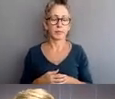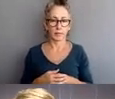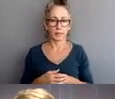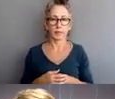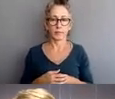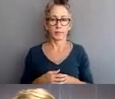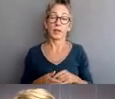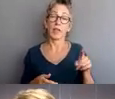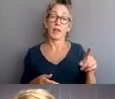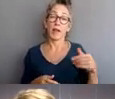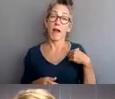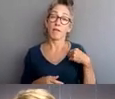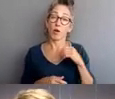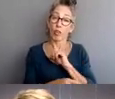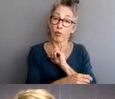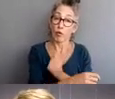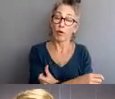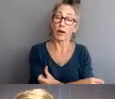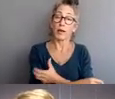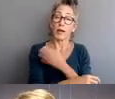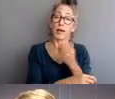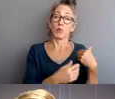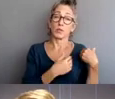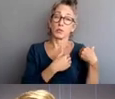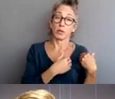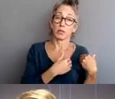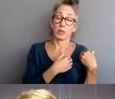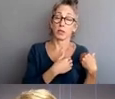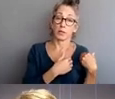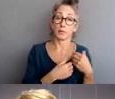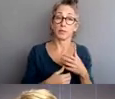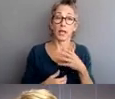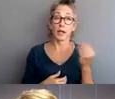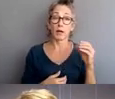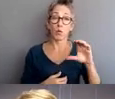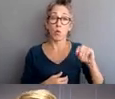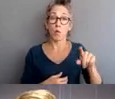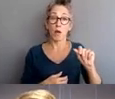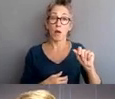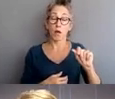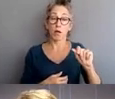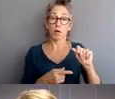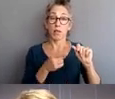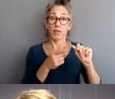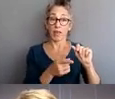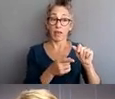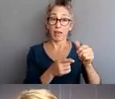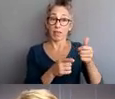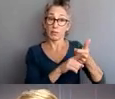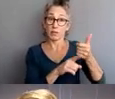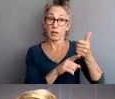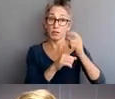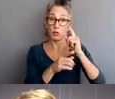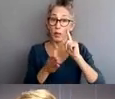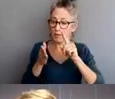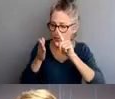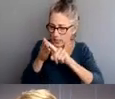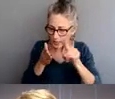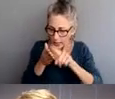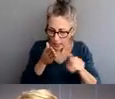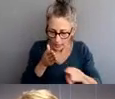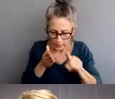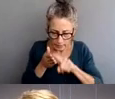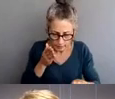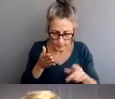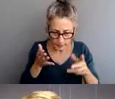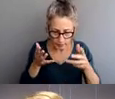duties, and responsibility. Lastly, when COPA completes a case that they've investigated, they return it to the